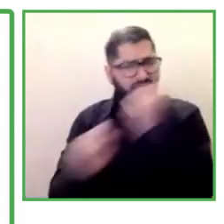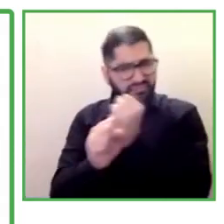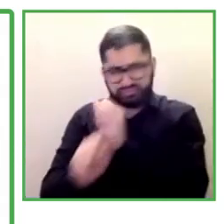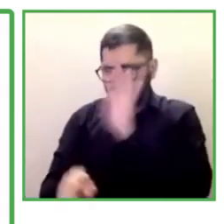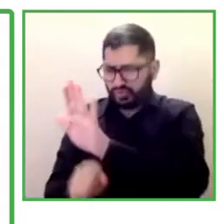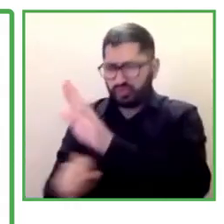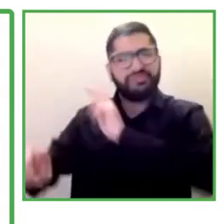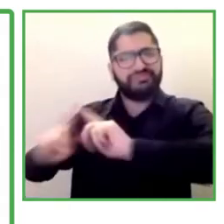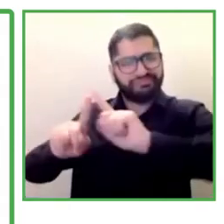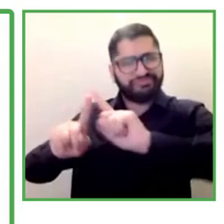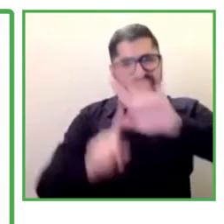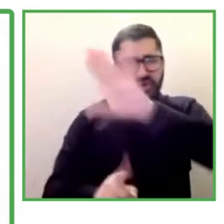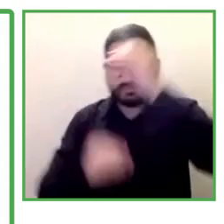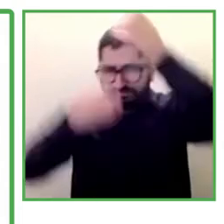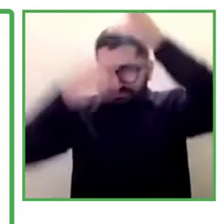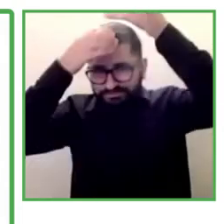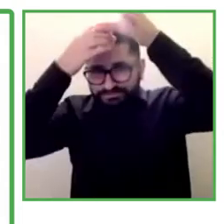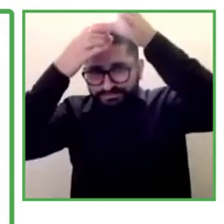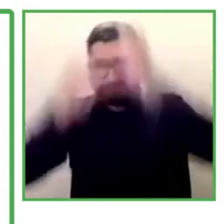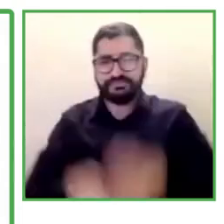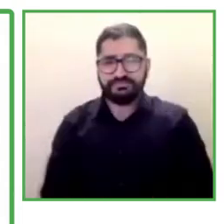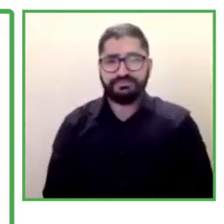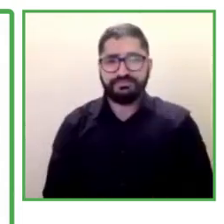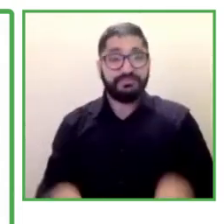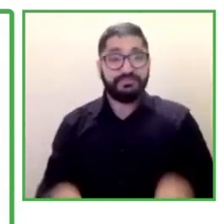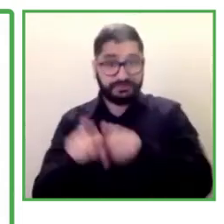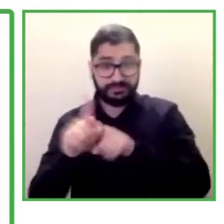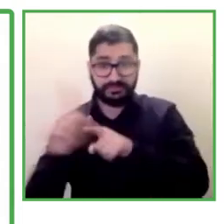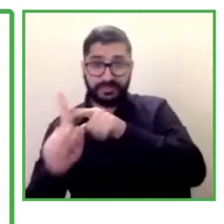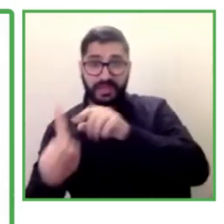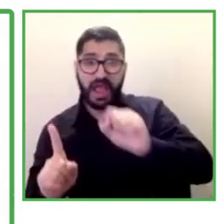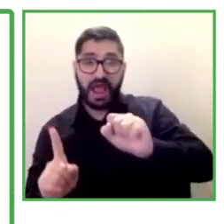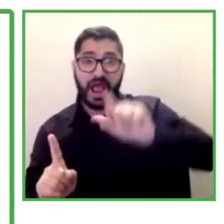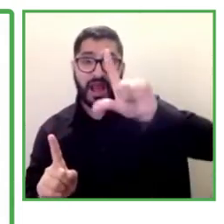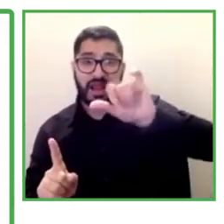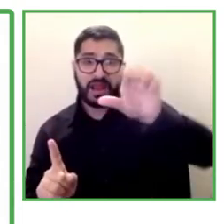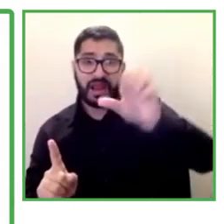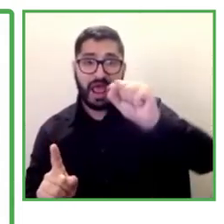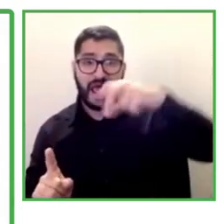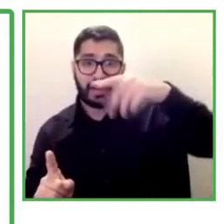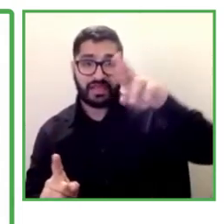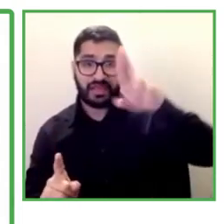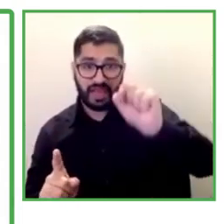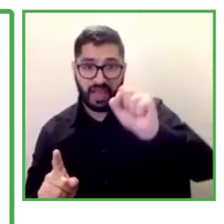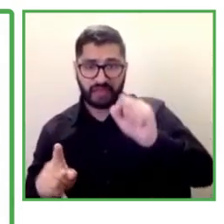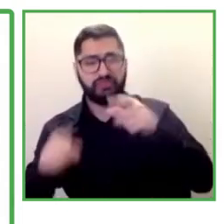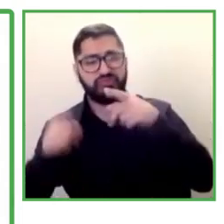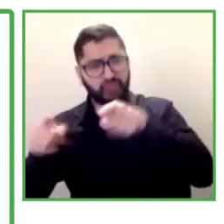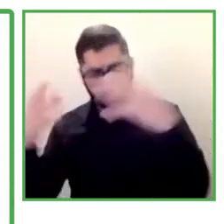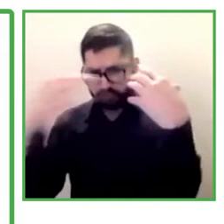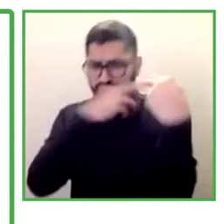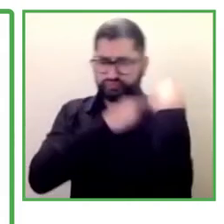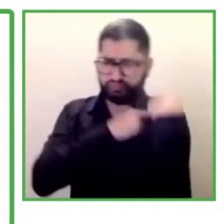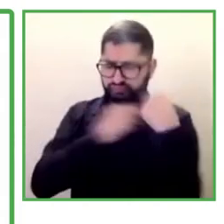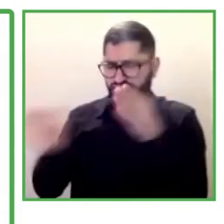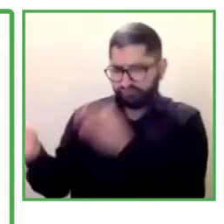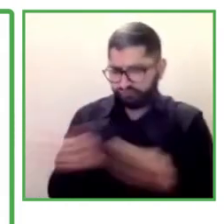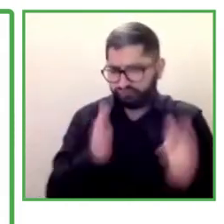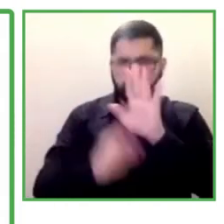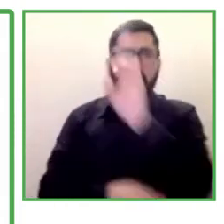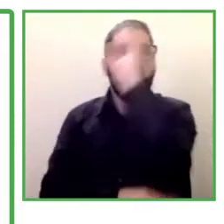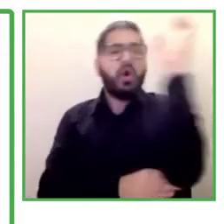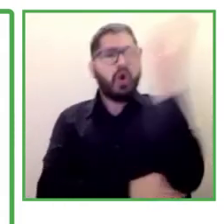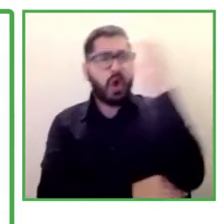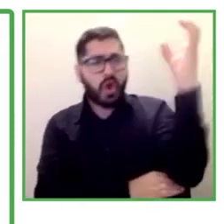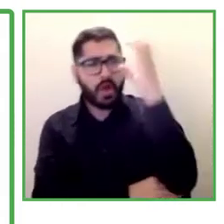First, we have Alejandra Leon from Pacto de Productividad in Colombia. She has a master's degree